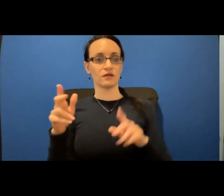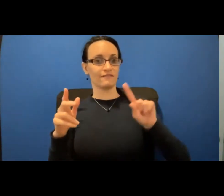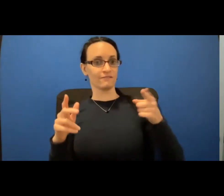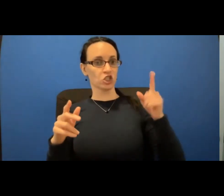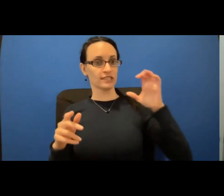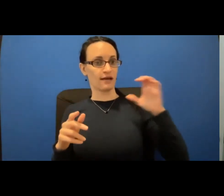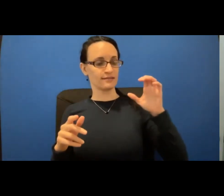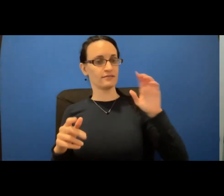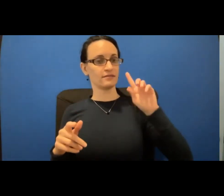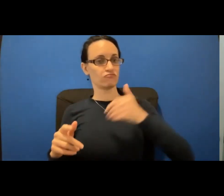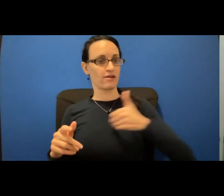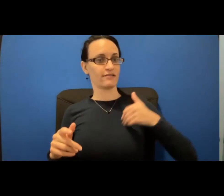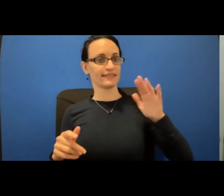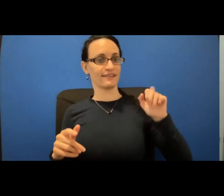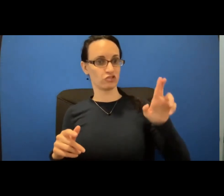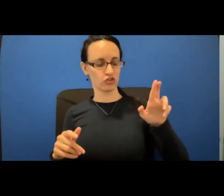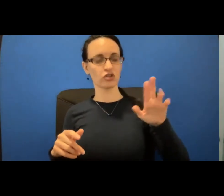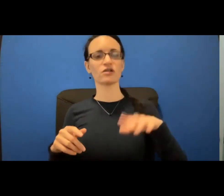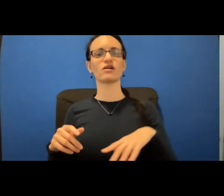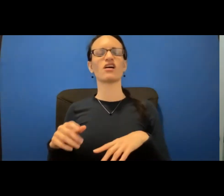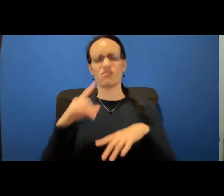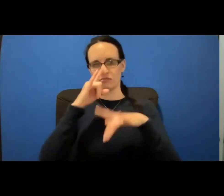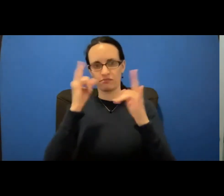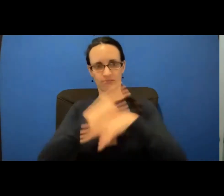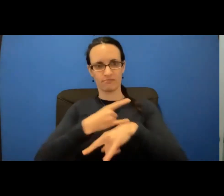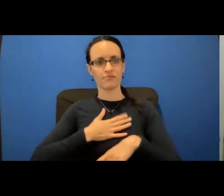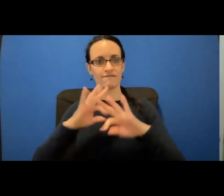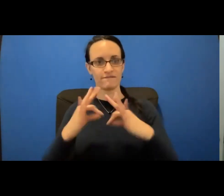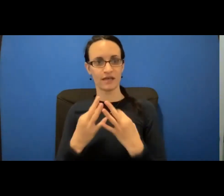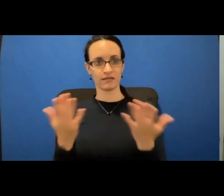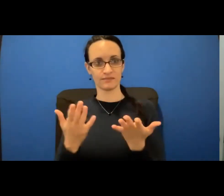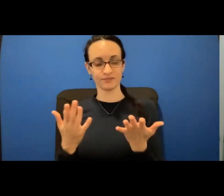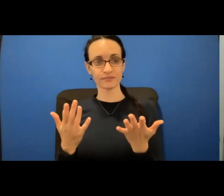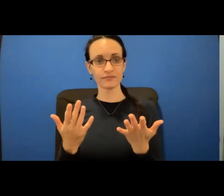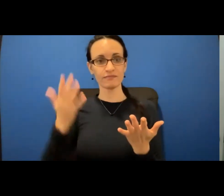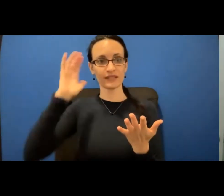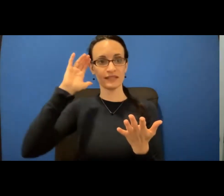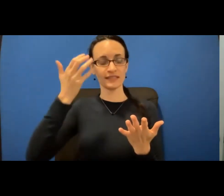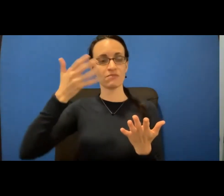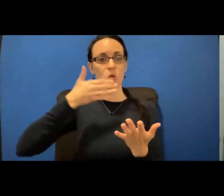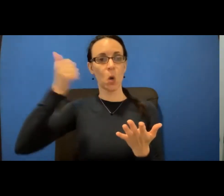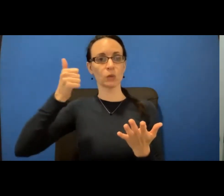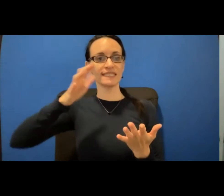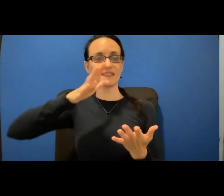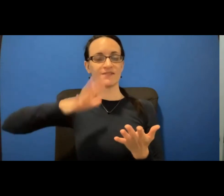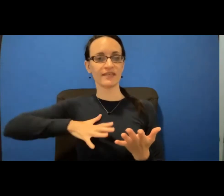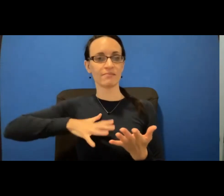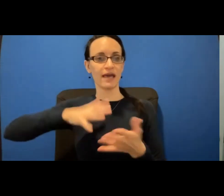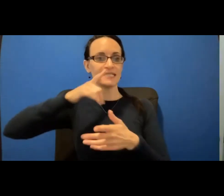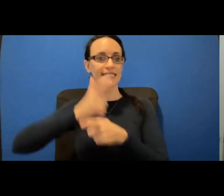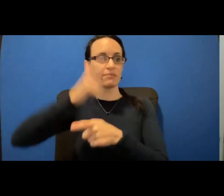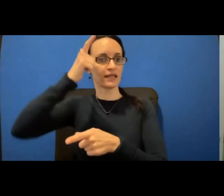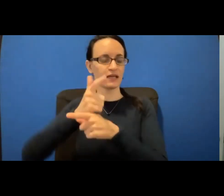breast cancer. And the ironic thing in my family. It appears that the oldest female sibling of every